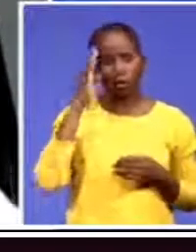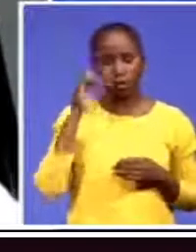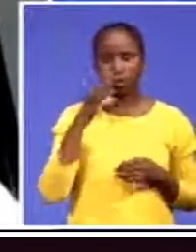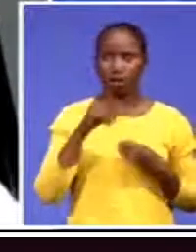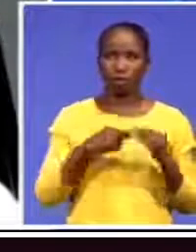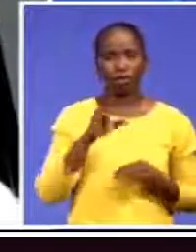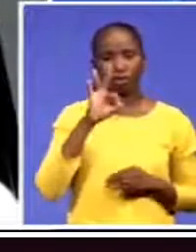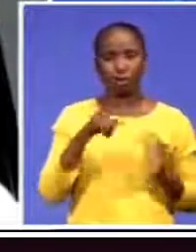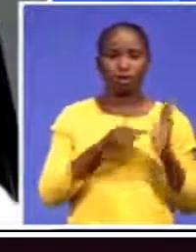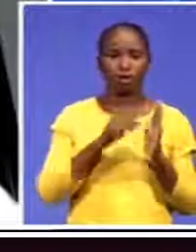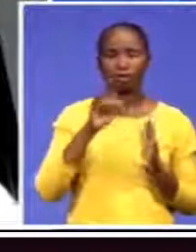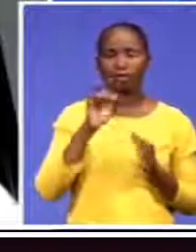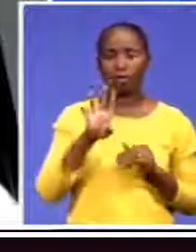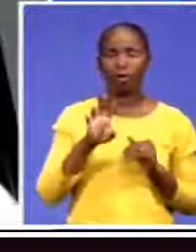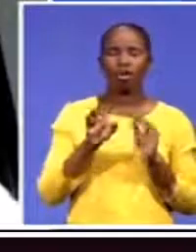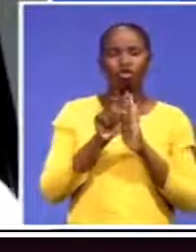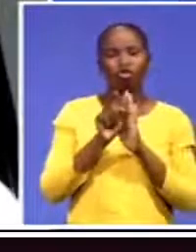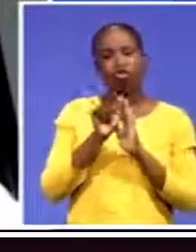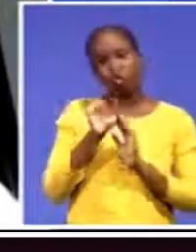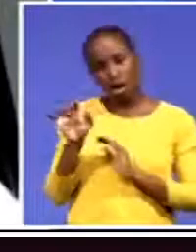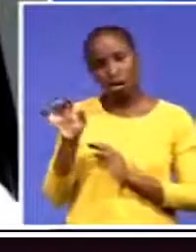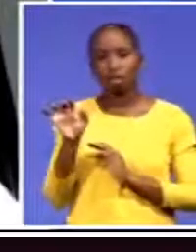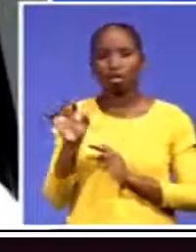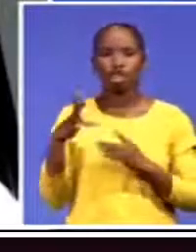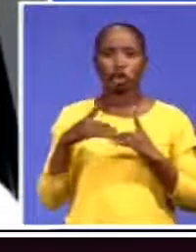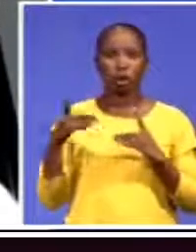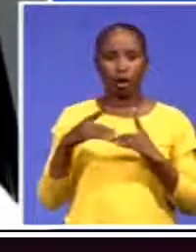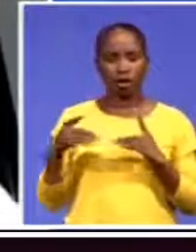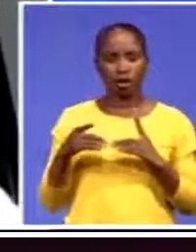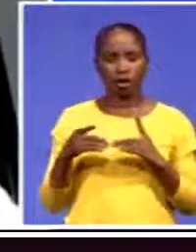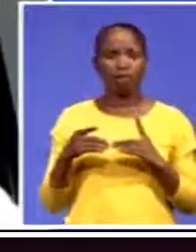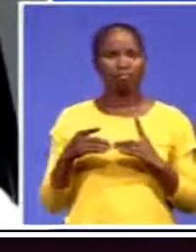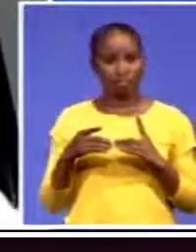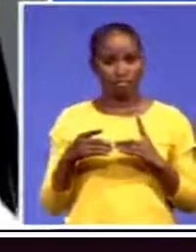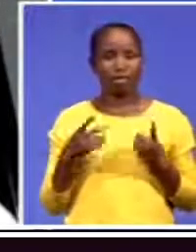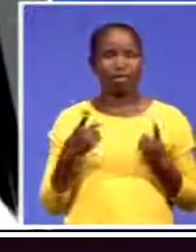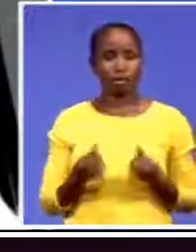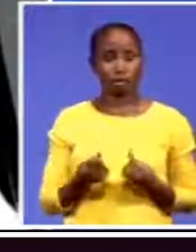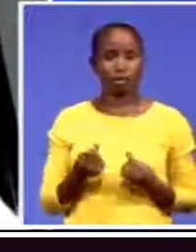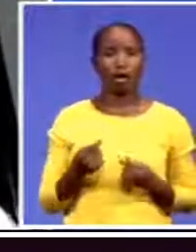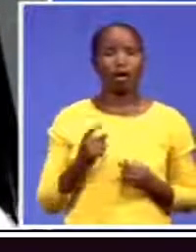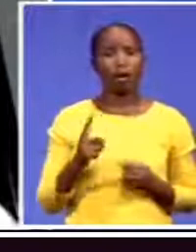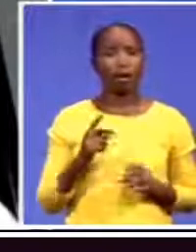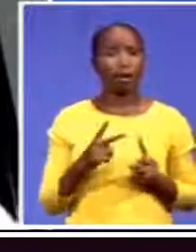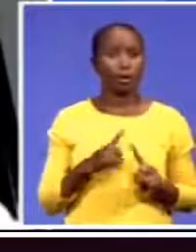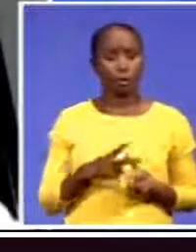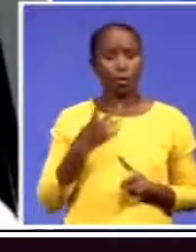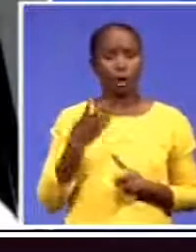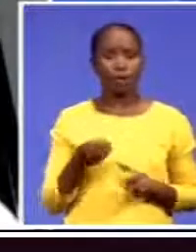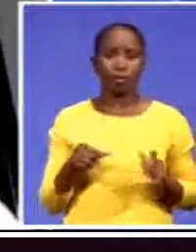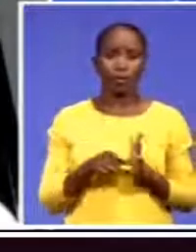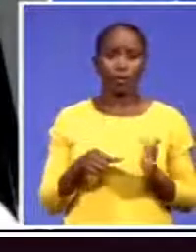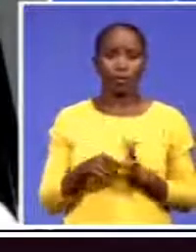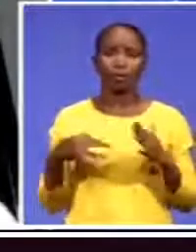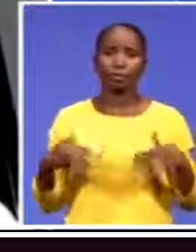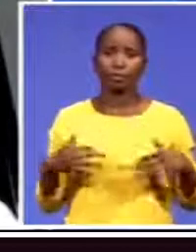So those are some really important backstops. But when you think about it, there are also some very important ongoing negotiations that